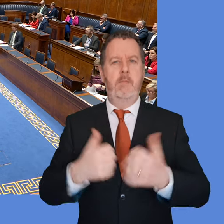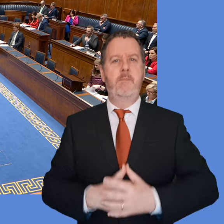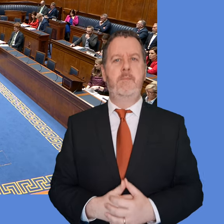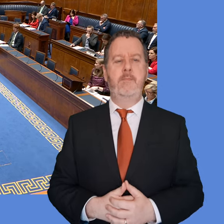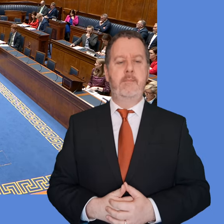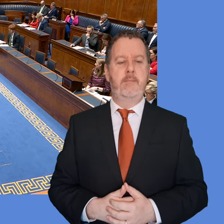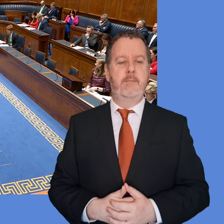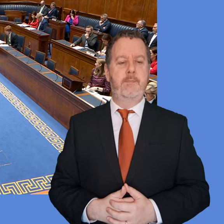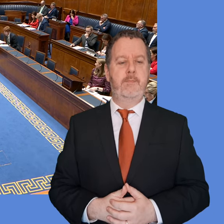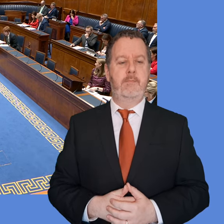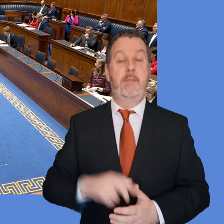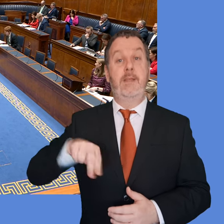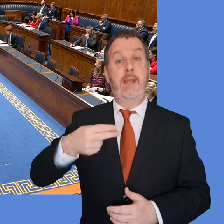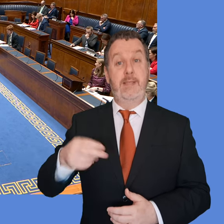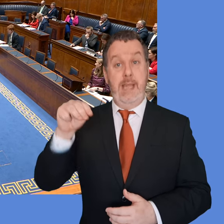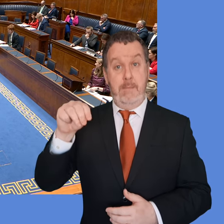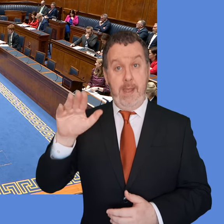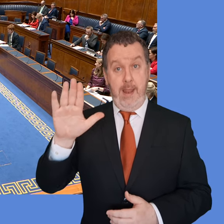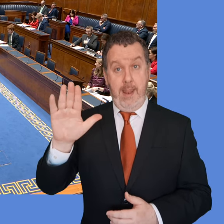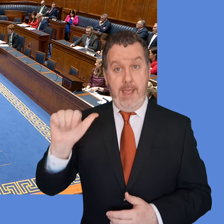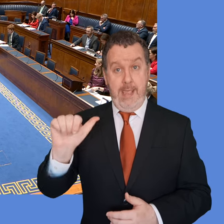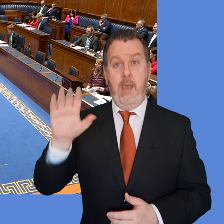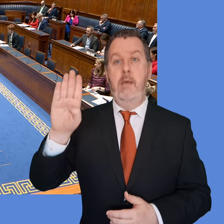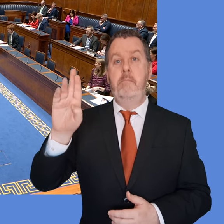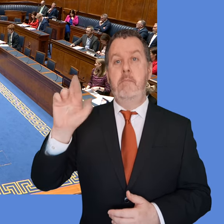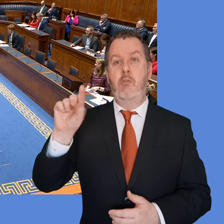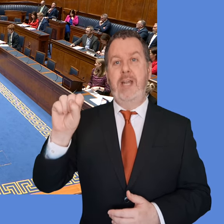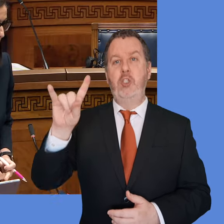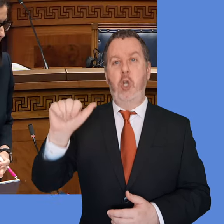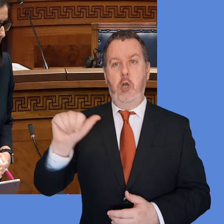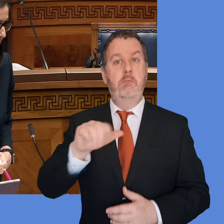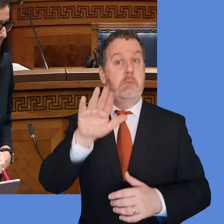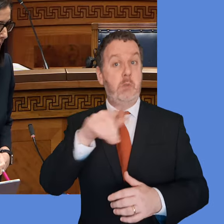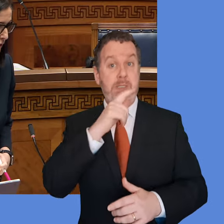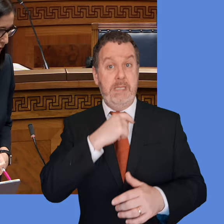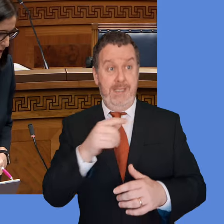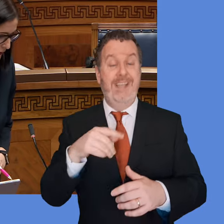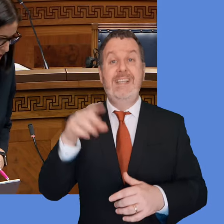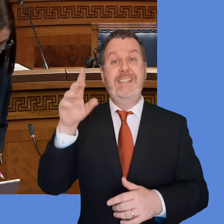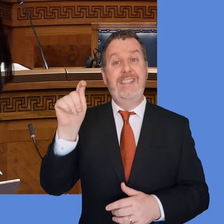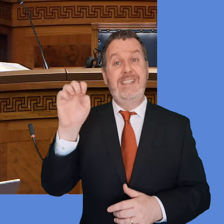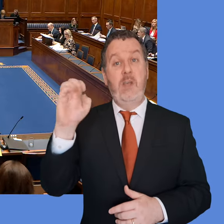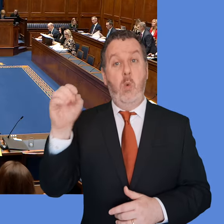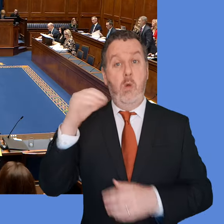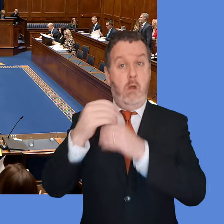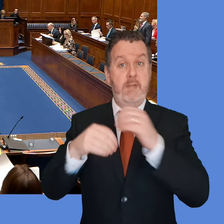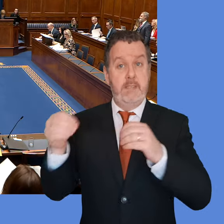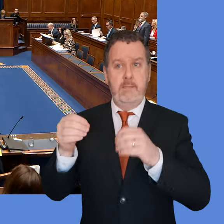Speaker. First Minister, could you please outline the timeline for the recruitment of a Permanent Secretary to the Executive Office? Thank you.